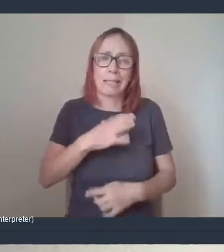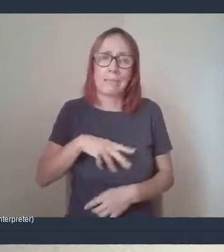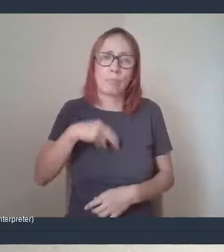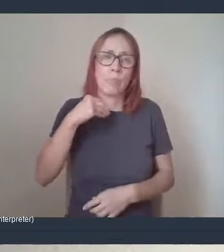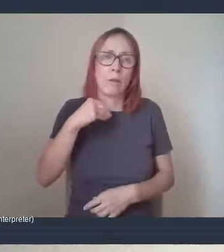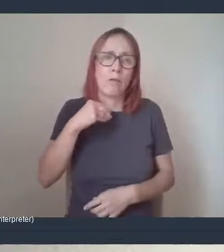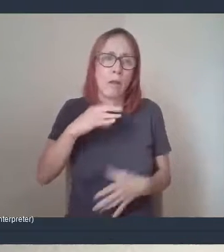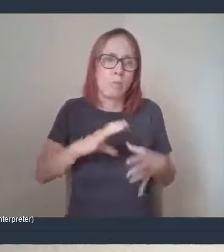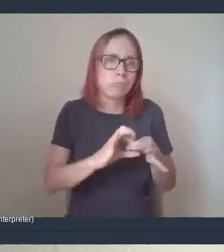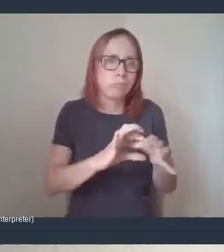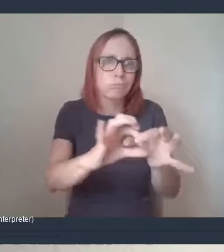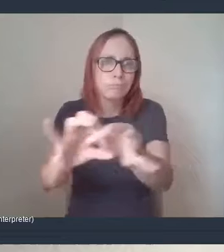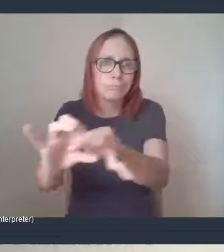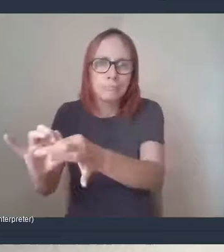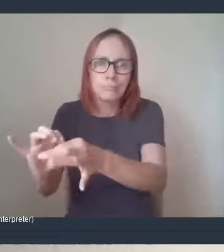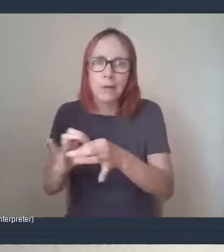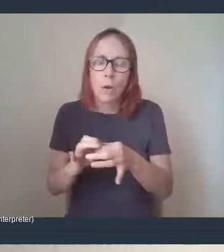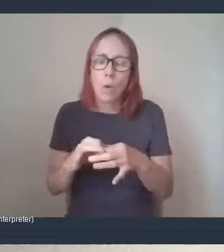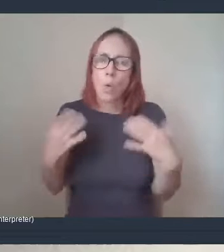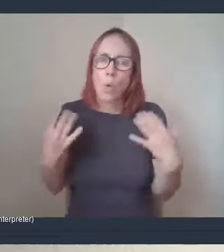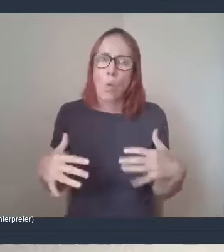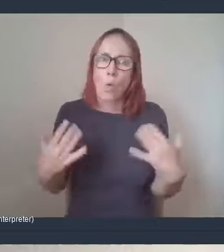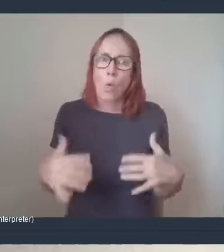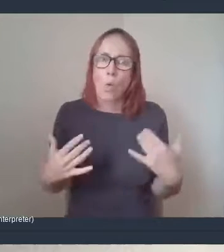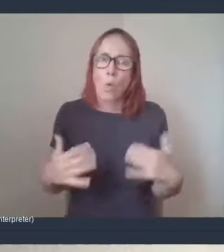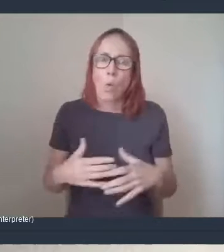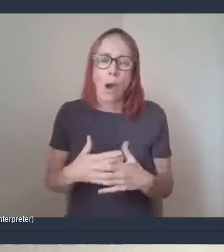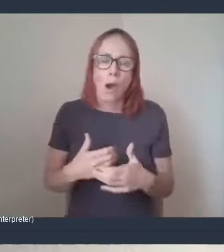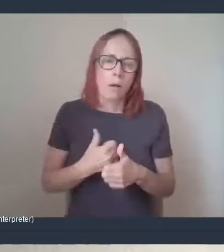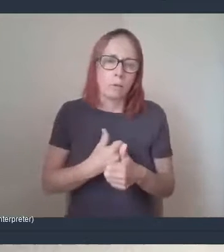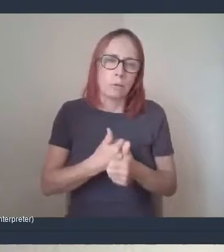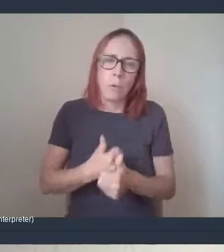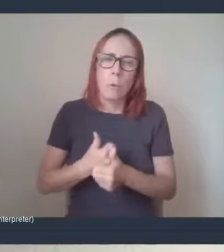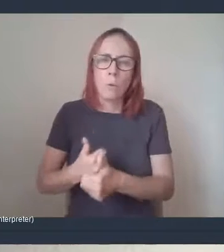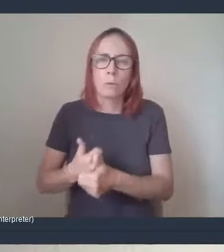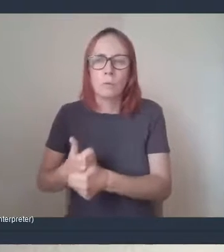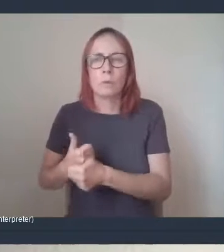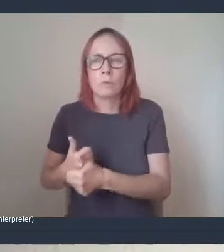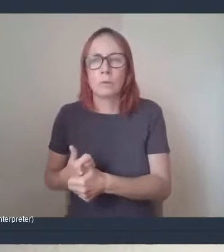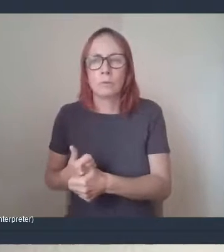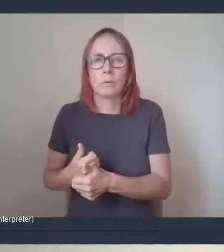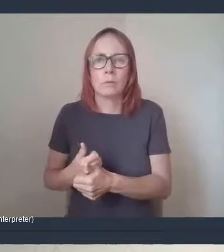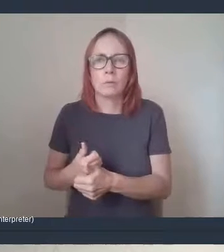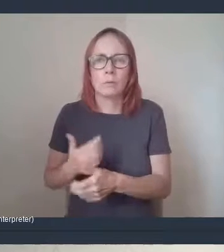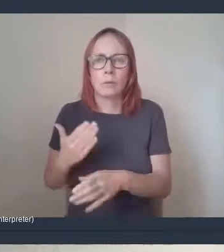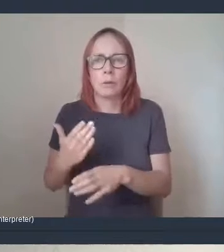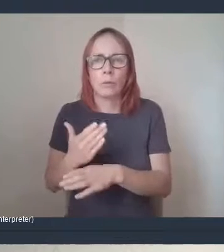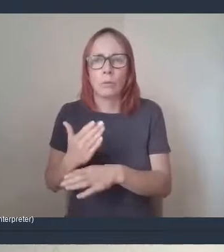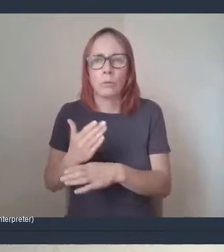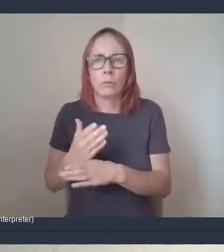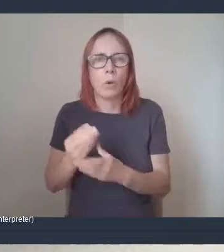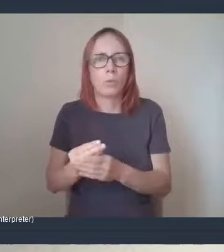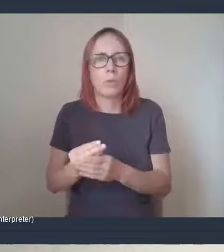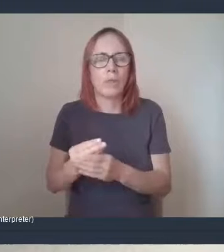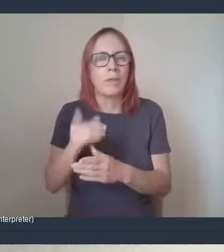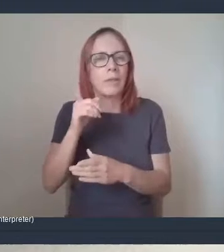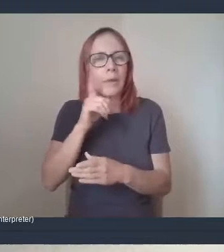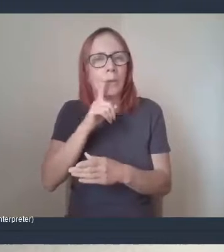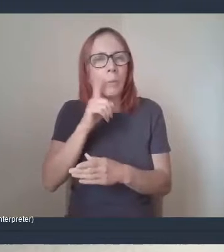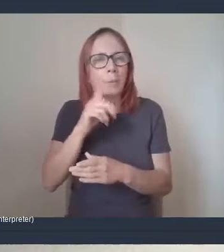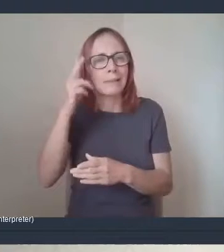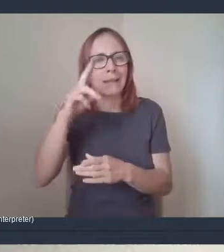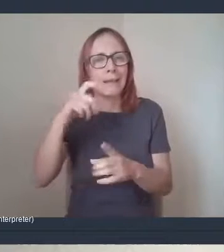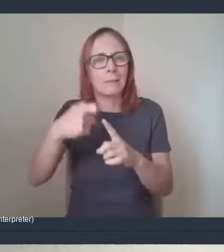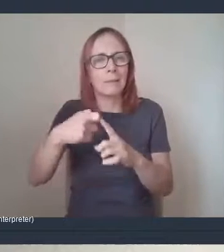received has been amazing. The support from, uh, we work with a lady called Karen Hunter. Uh, she gives us